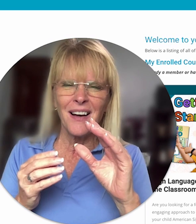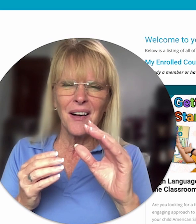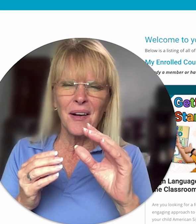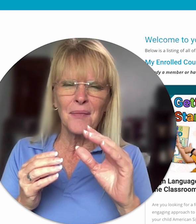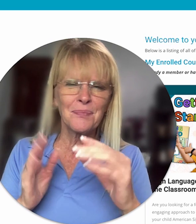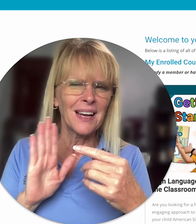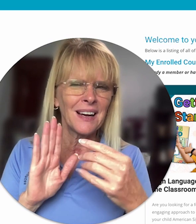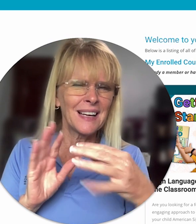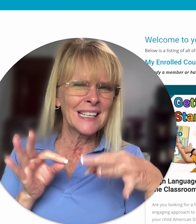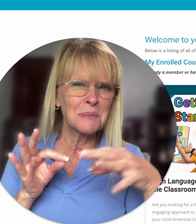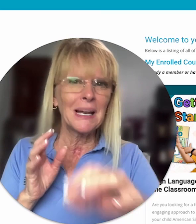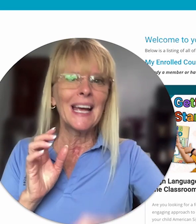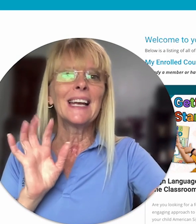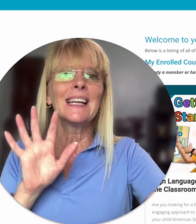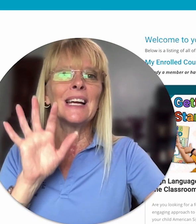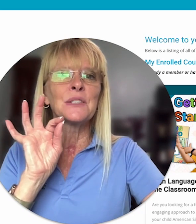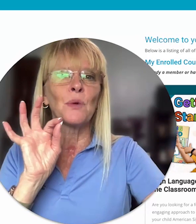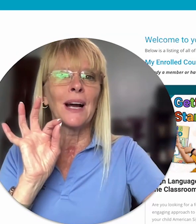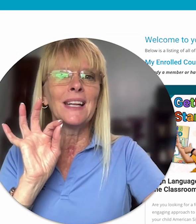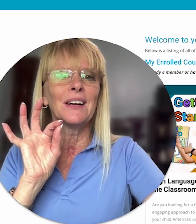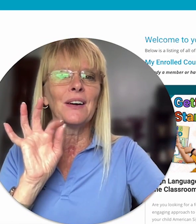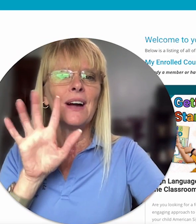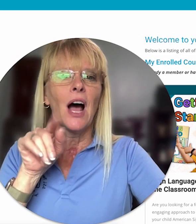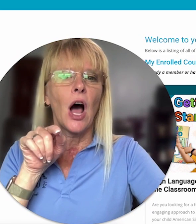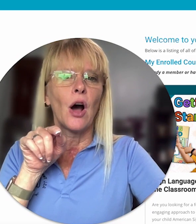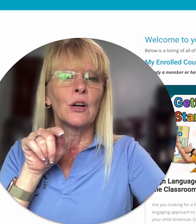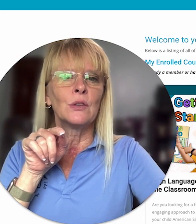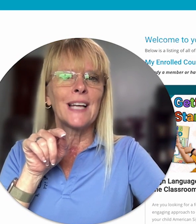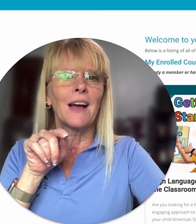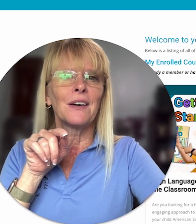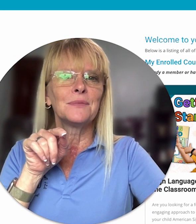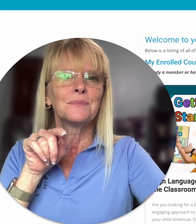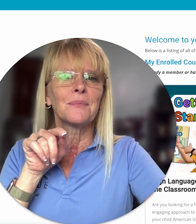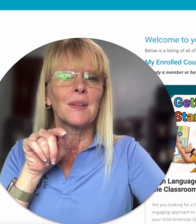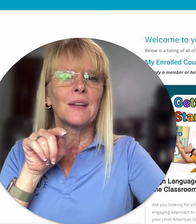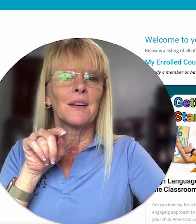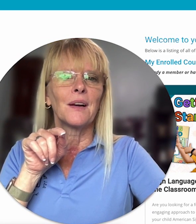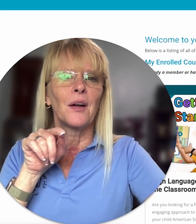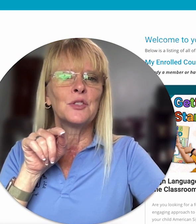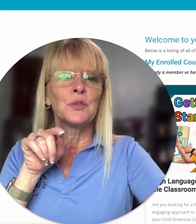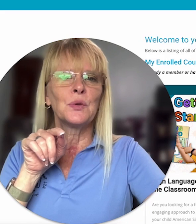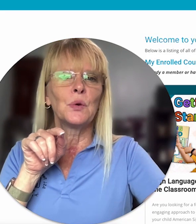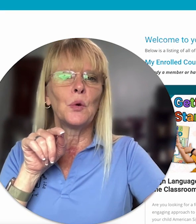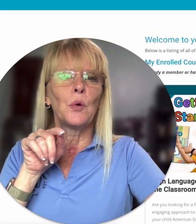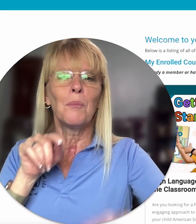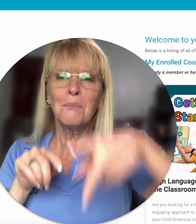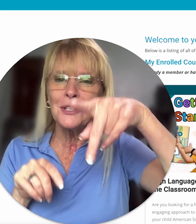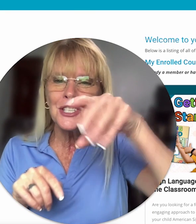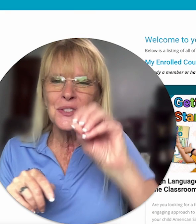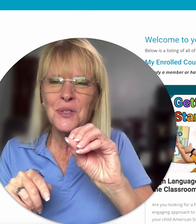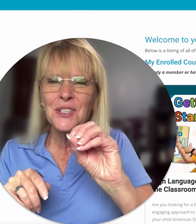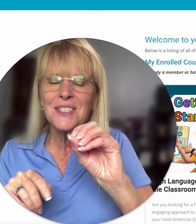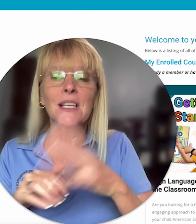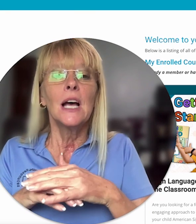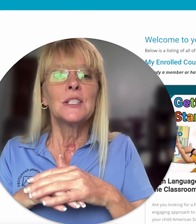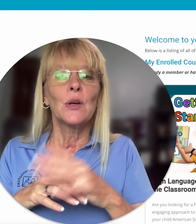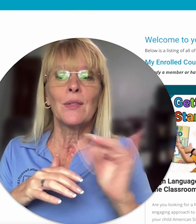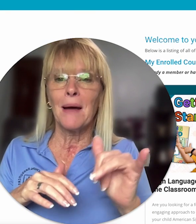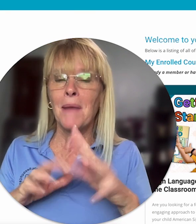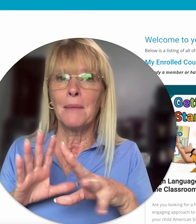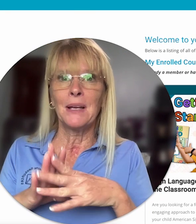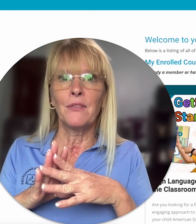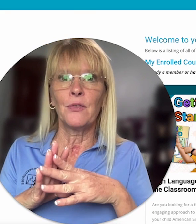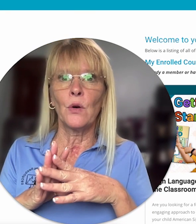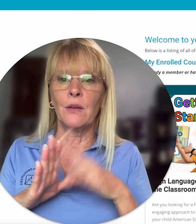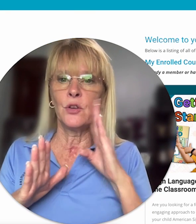explain it's right here go down to purchase orders so